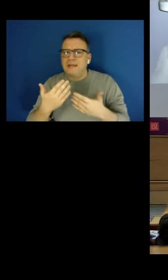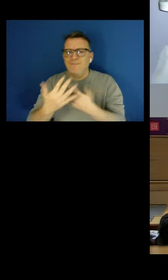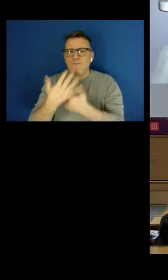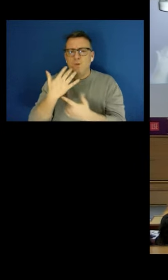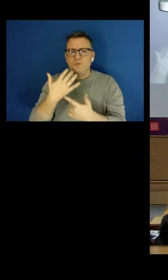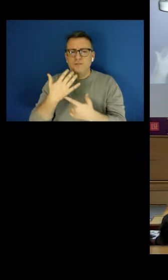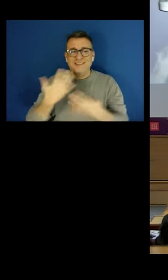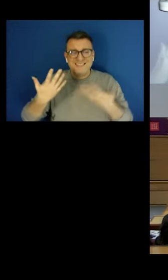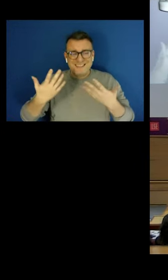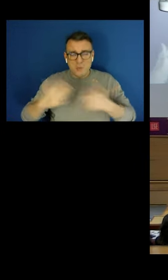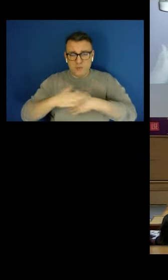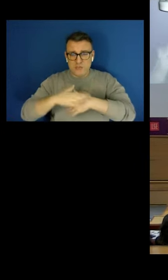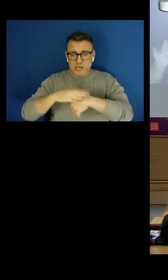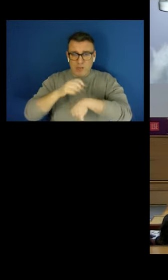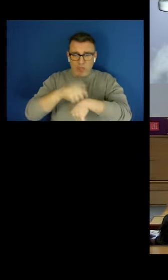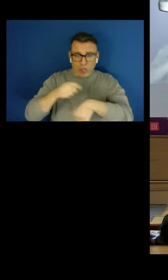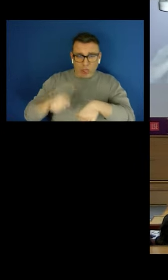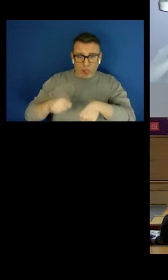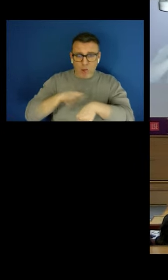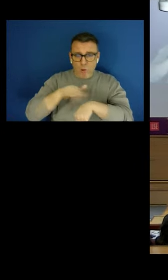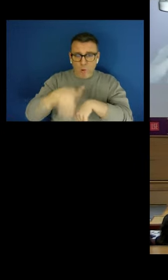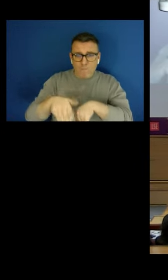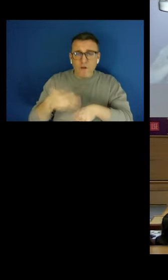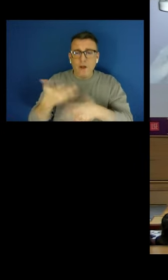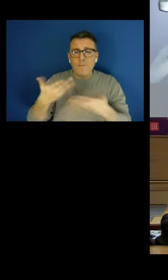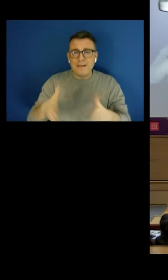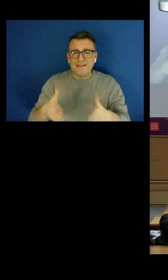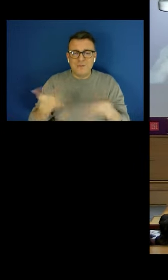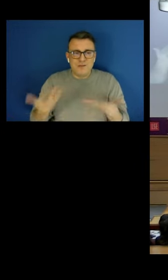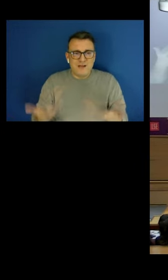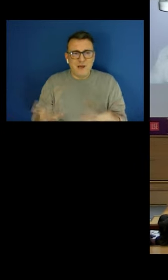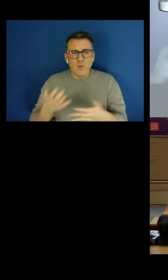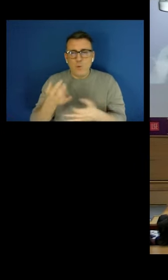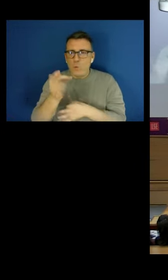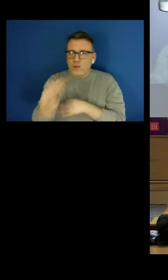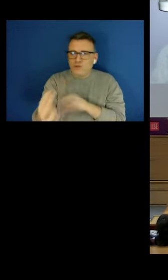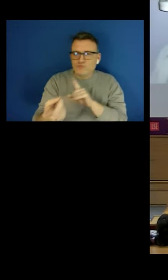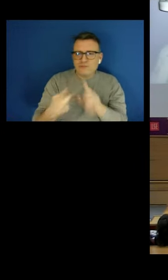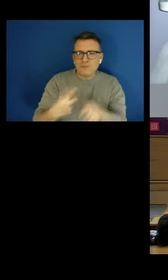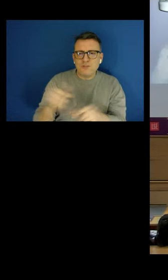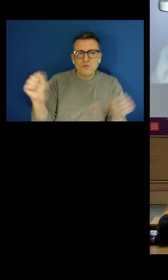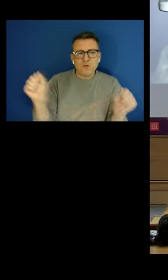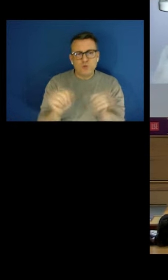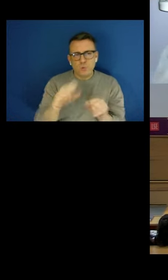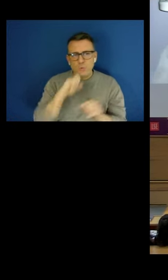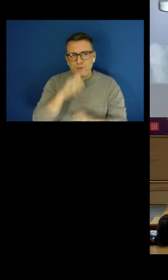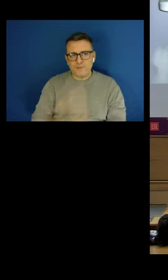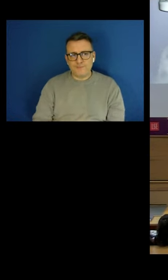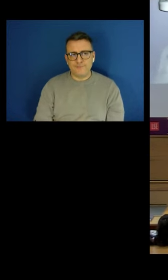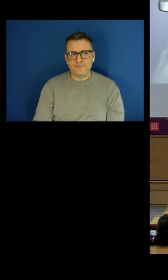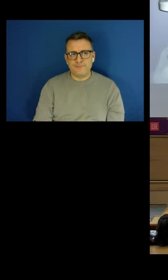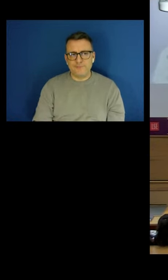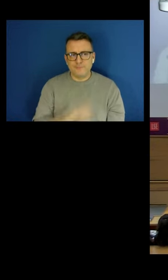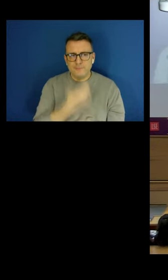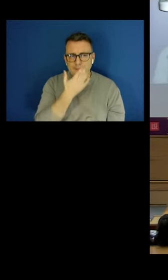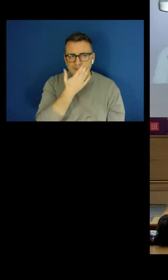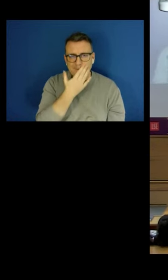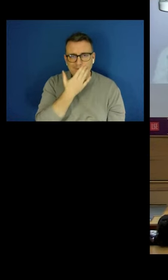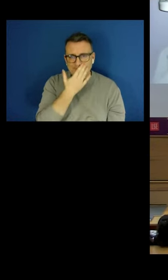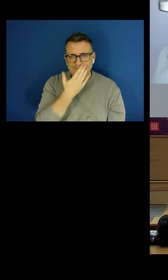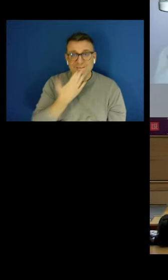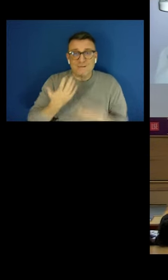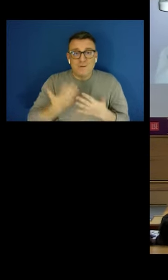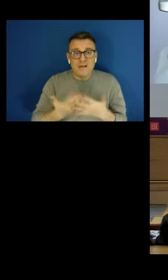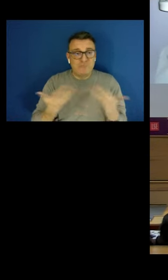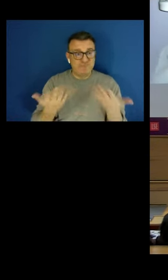time, so I will keep the questions shorter than expected, but this opens up the conversation, and